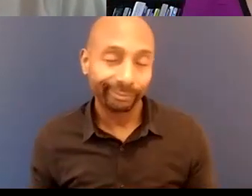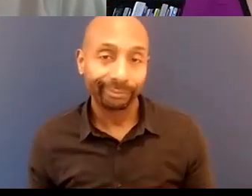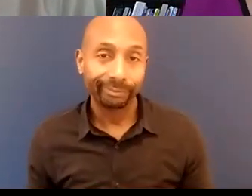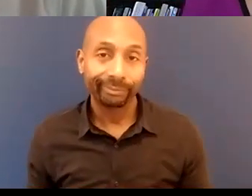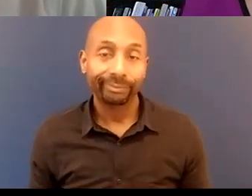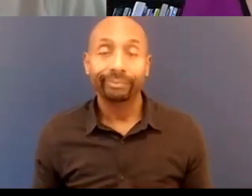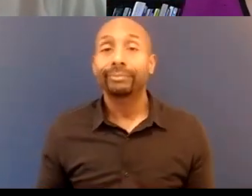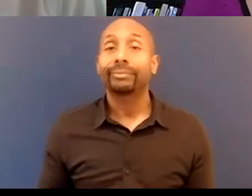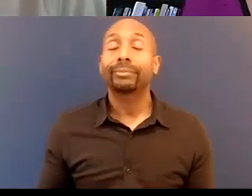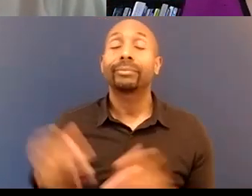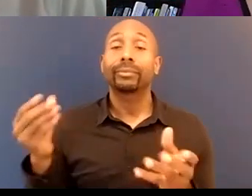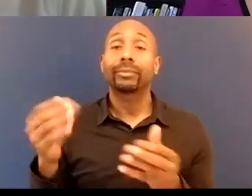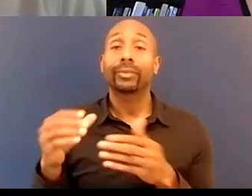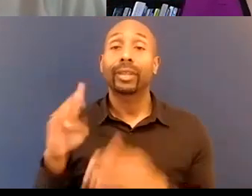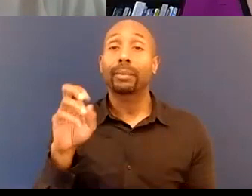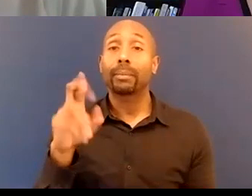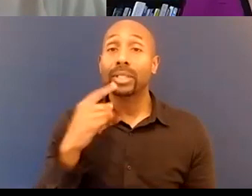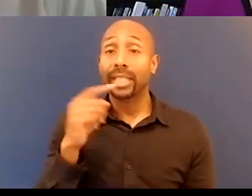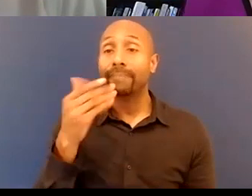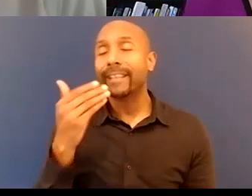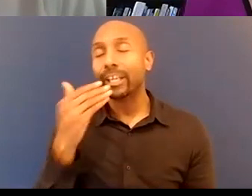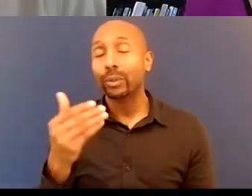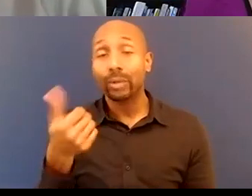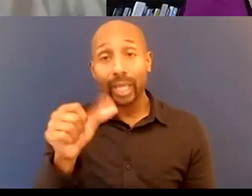thank you anybody else want to wrap in on that one